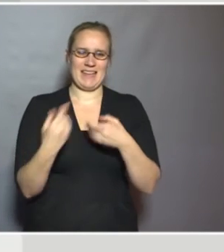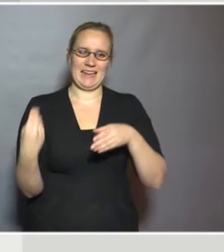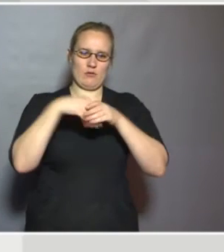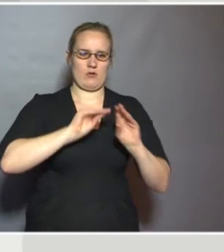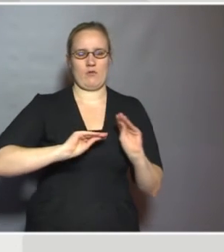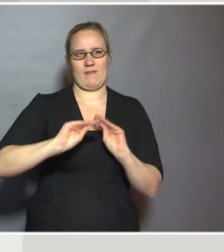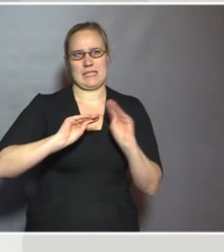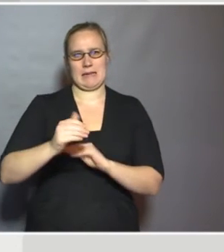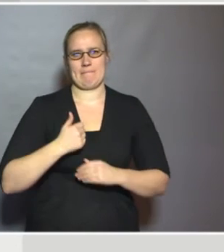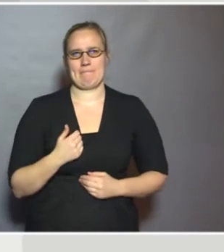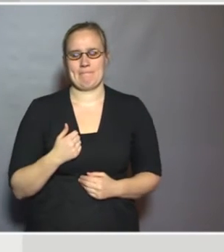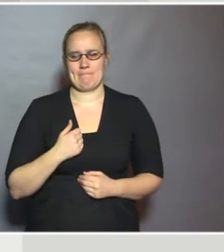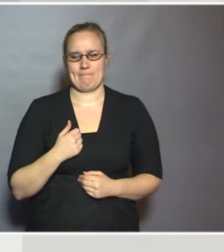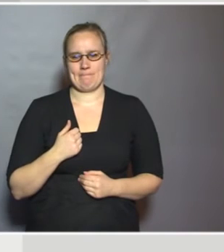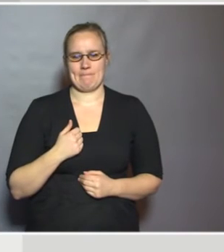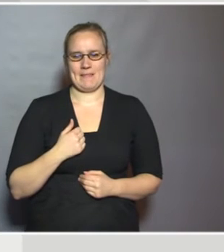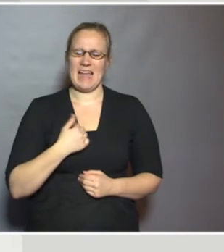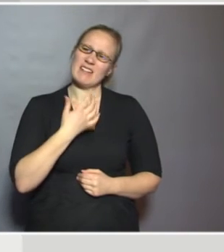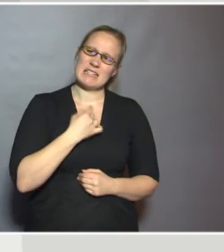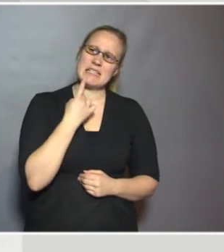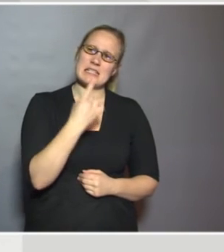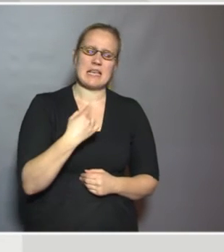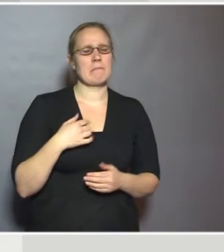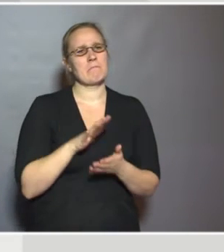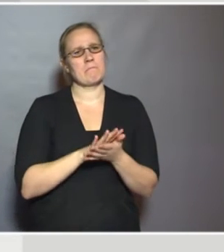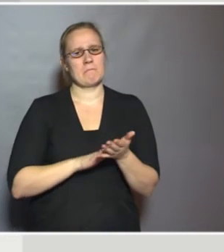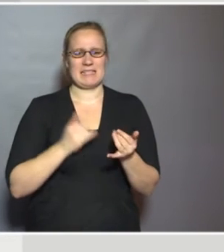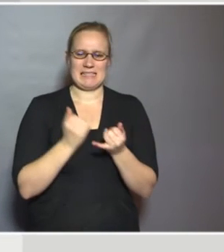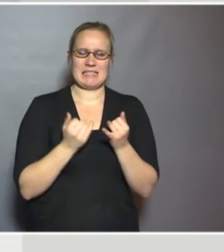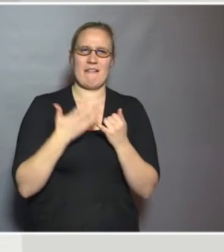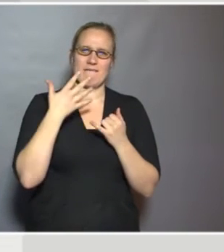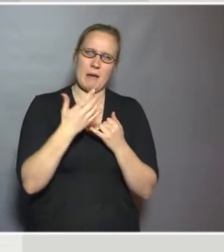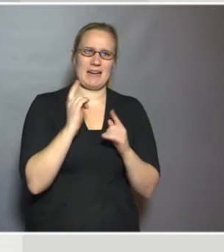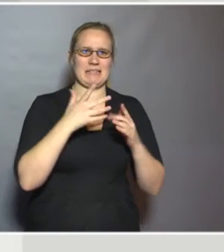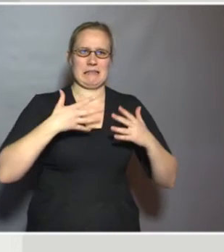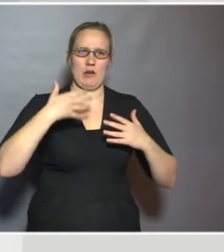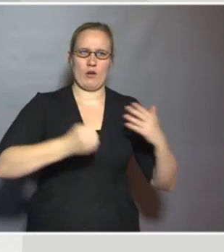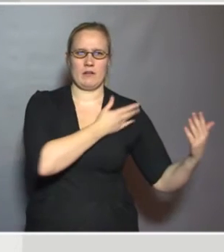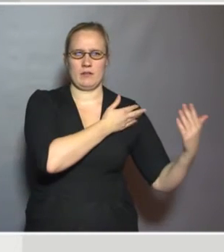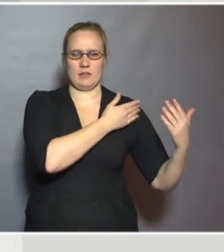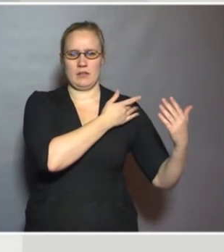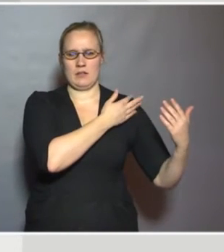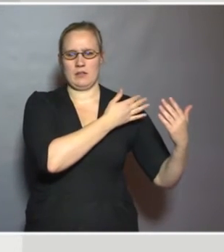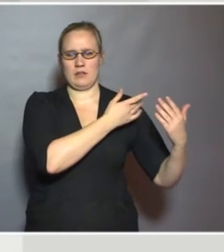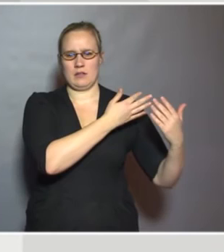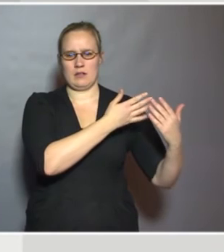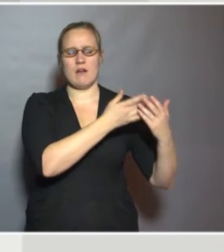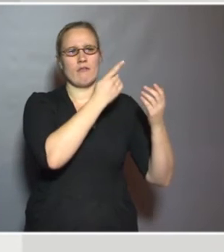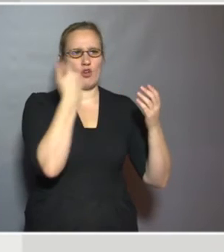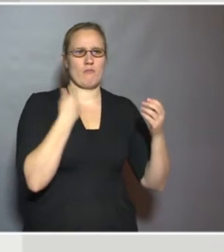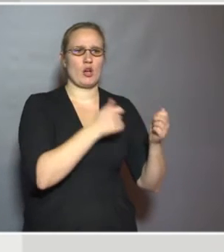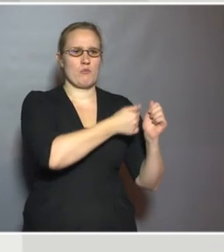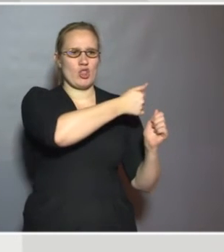education. I would say that maybe over the last five, ten years, there were many policy makers